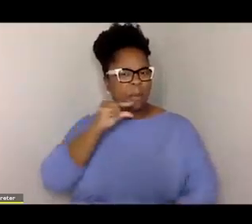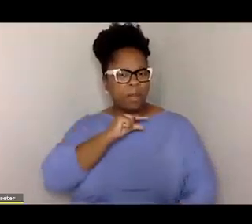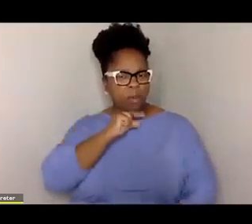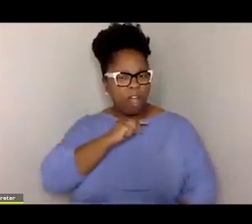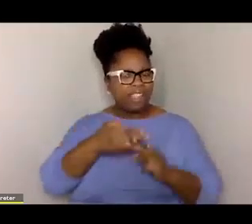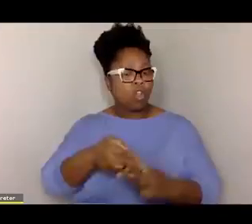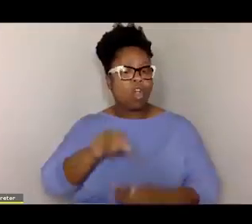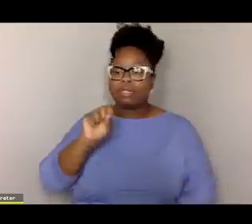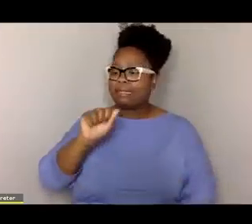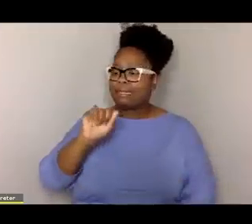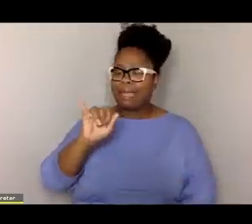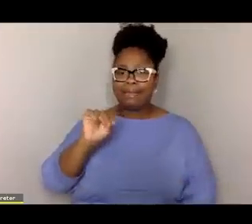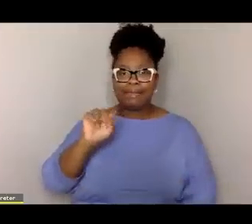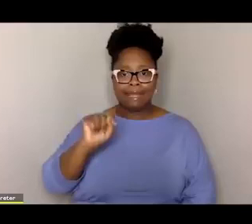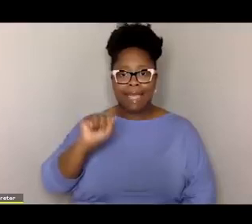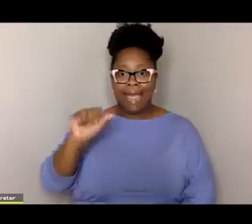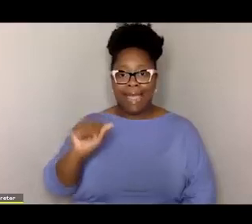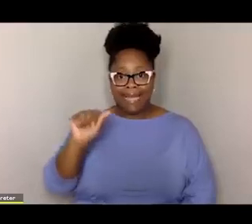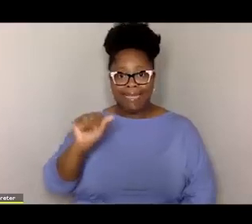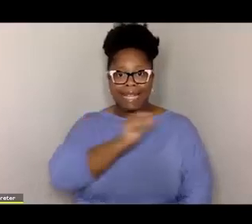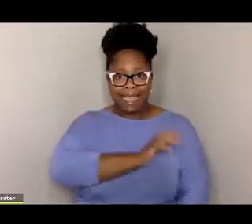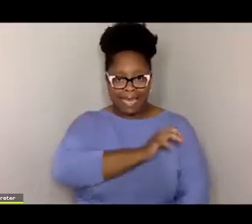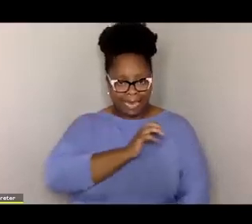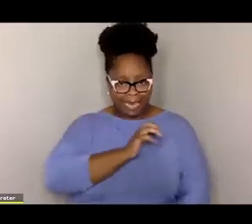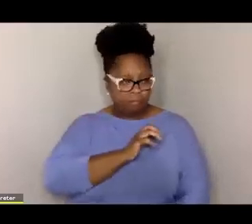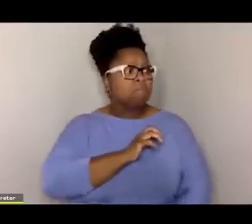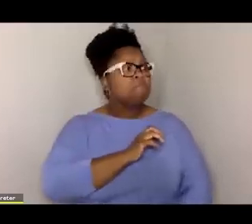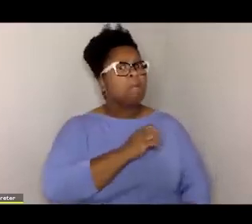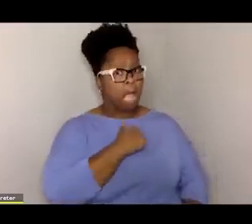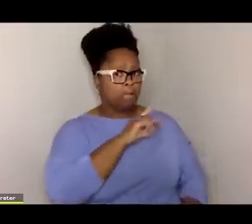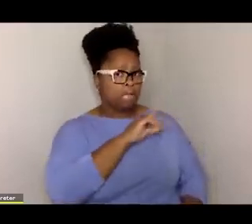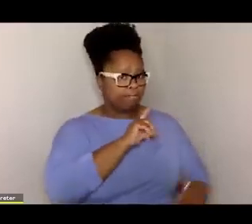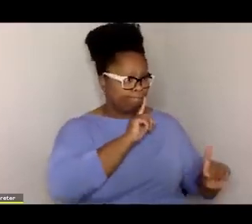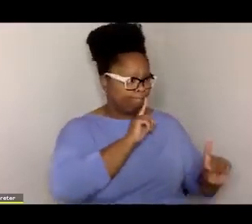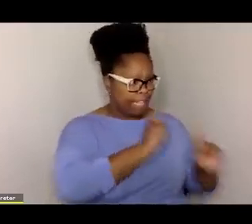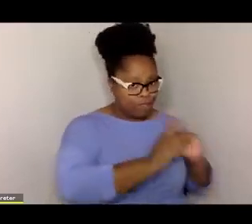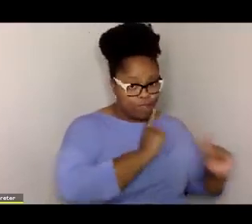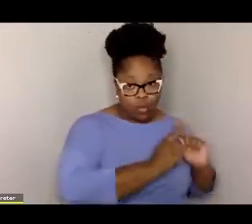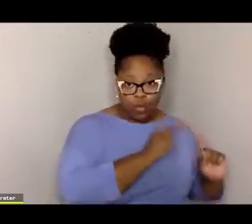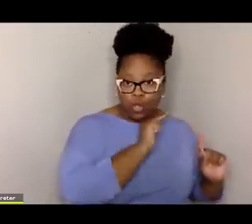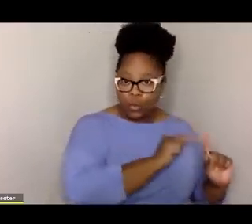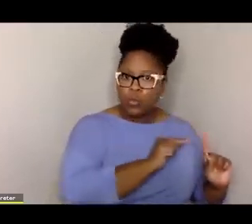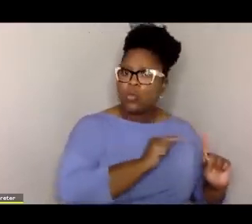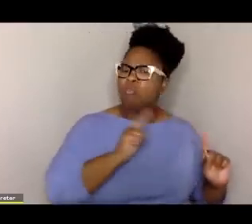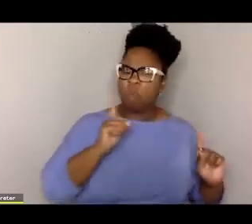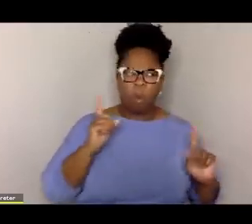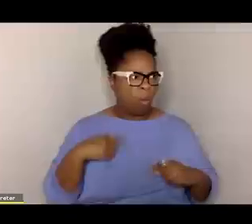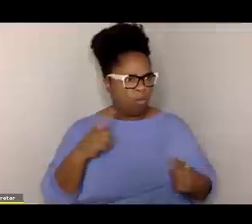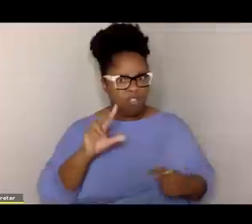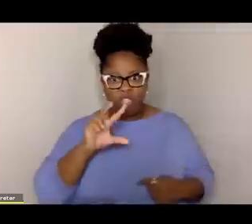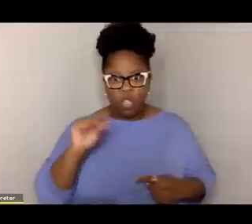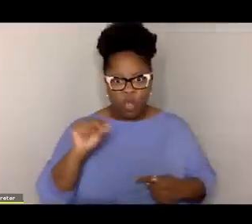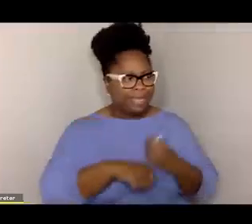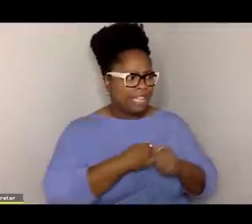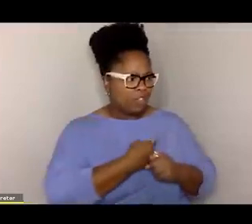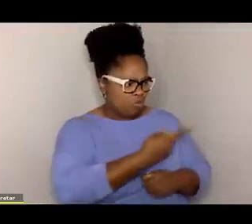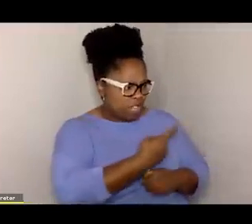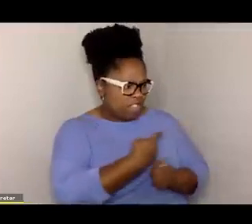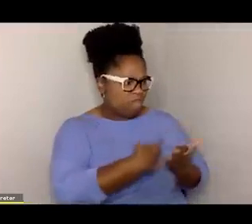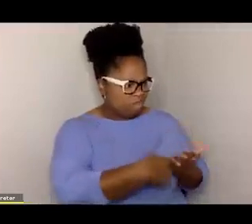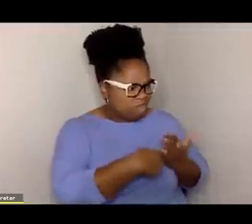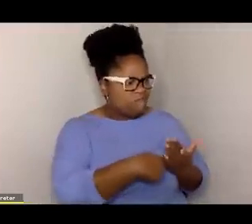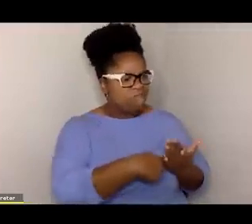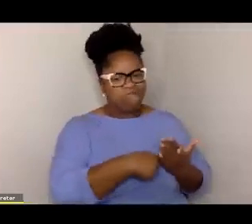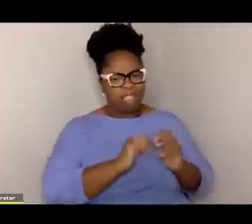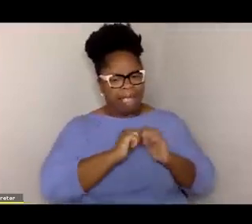Clinic. And I interviewed you for that and although I've been talking to you for over 30 years about the